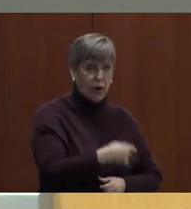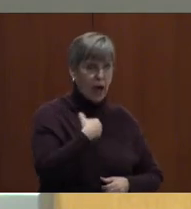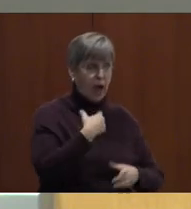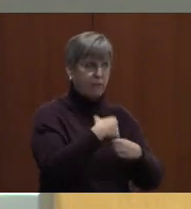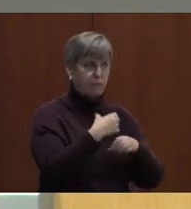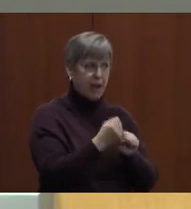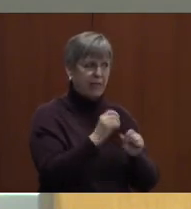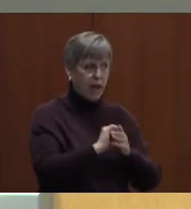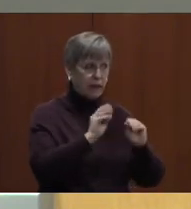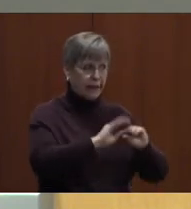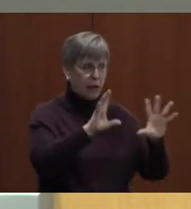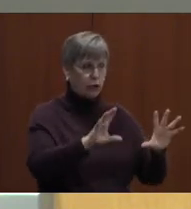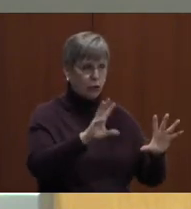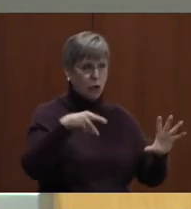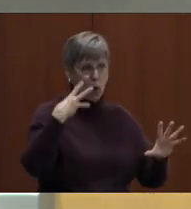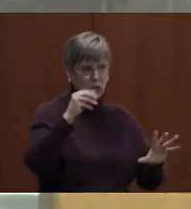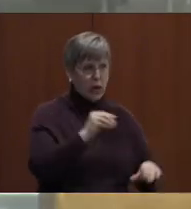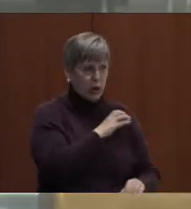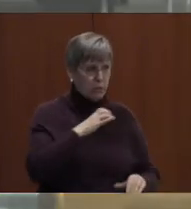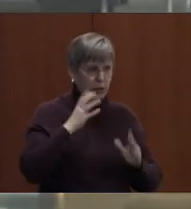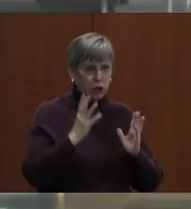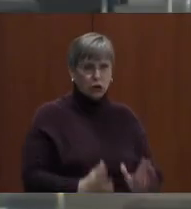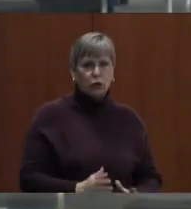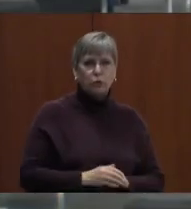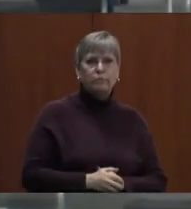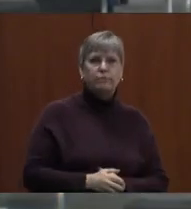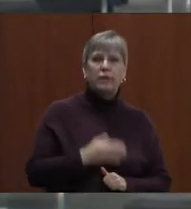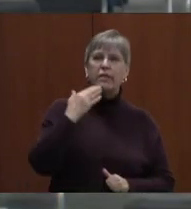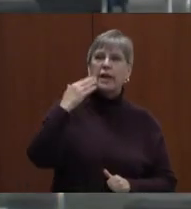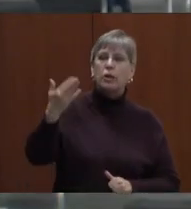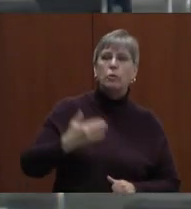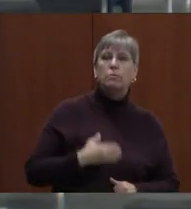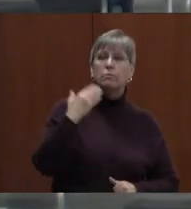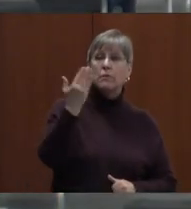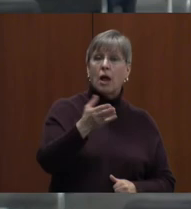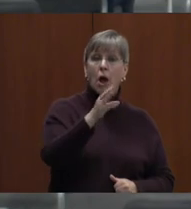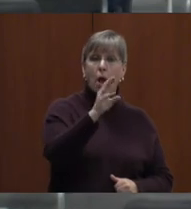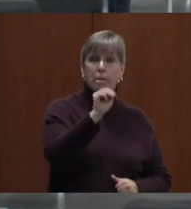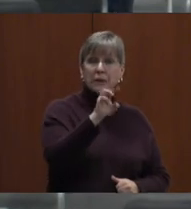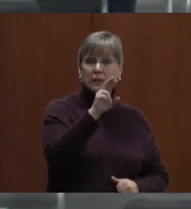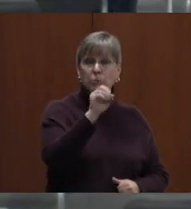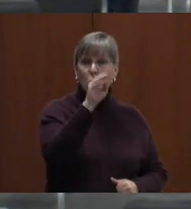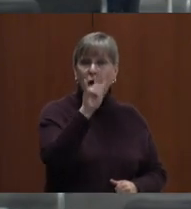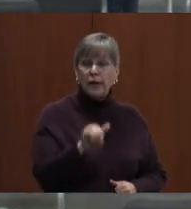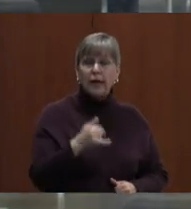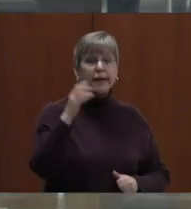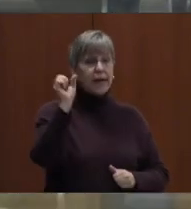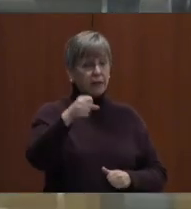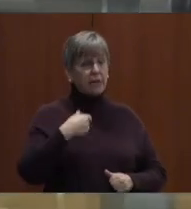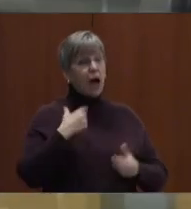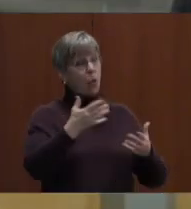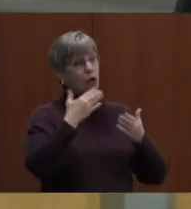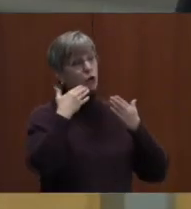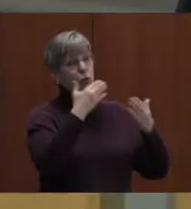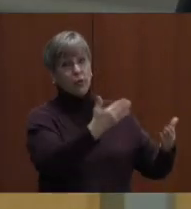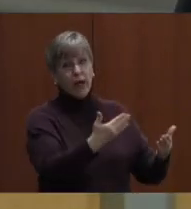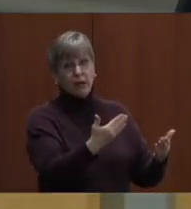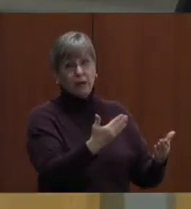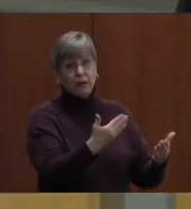to the county commissioners. Thank you, Mr. Burkett. Mrs. Murray. Yes, I wanted to thank